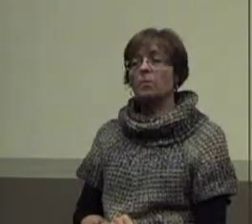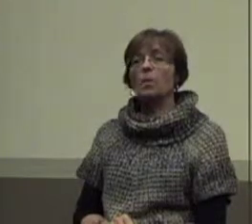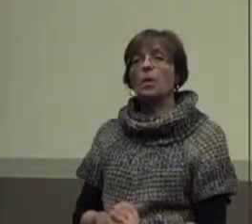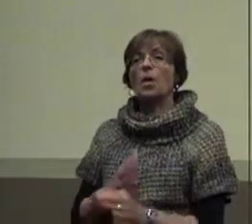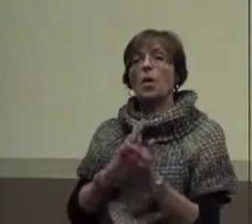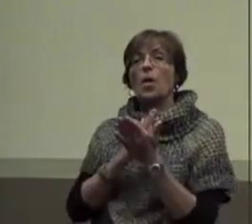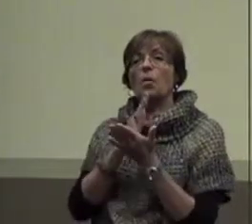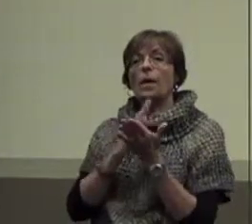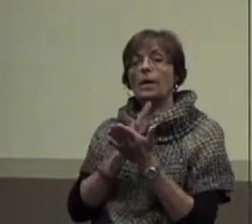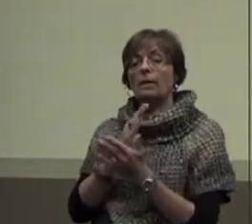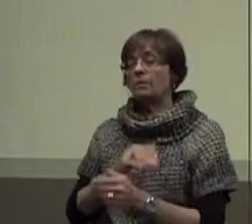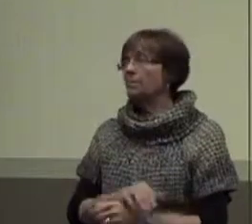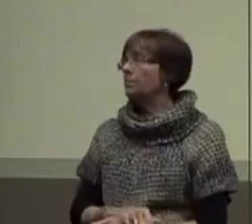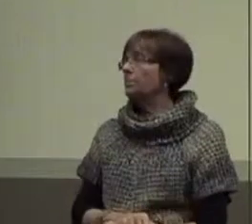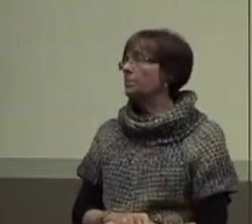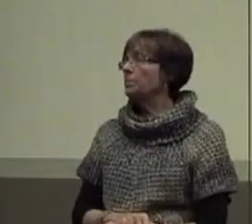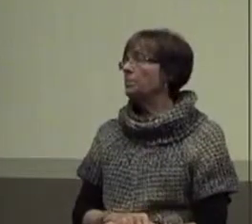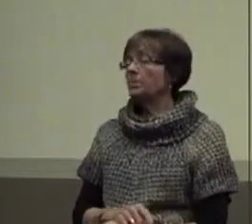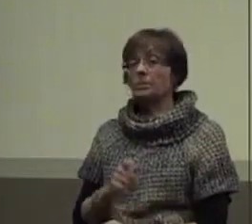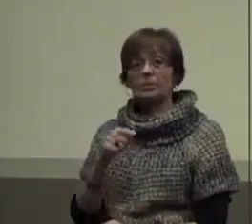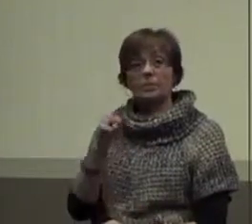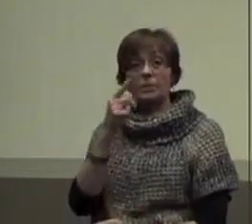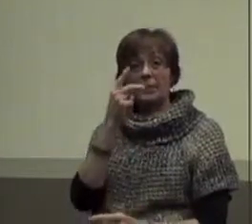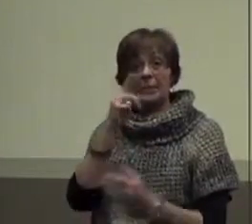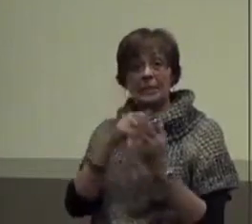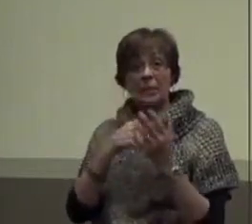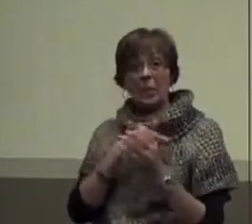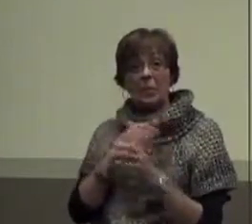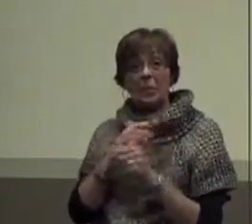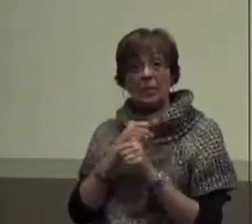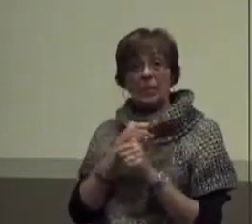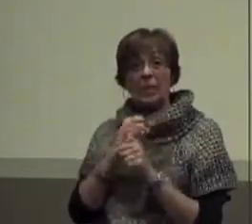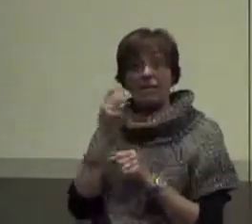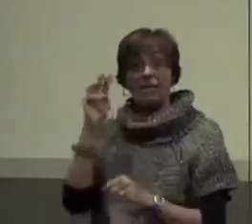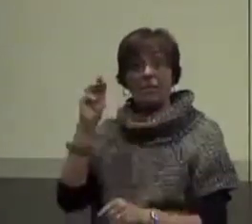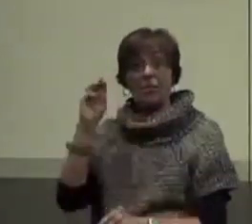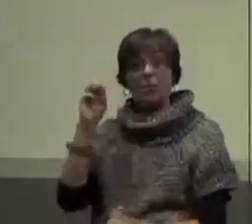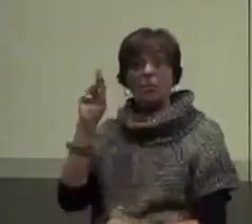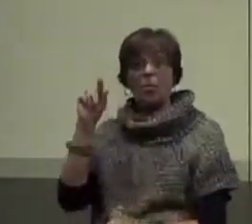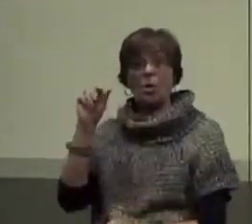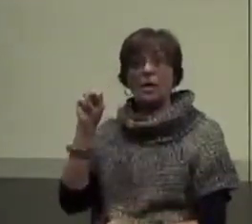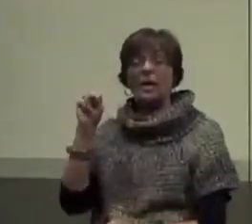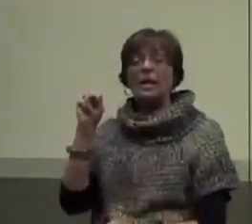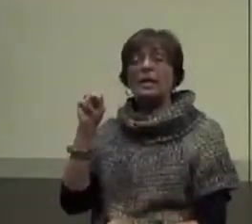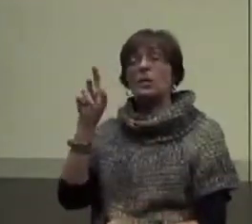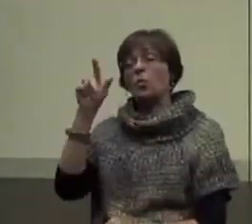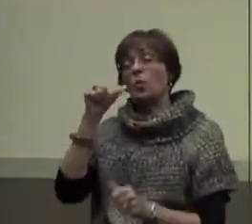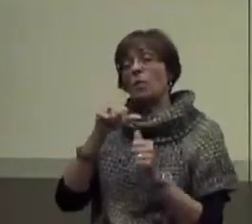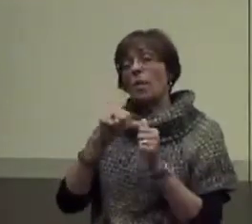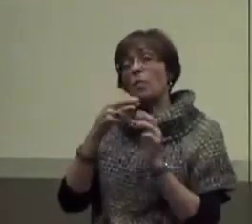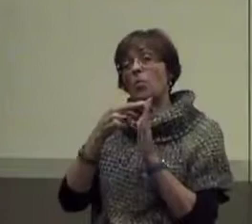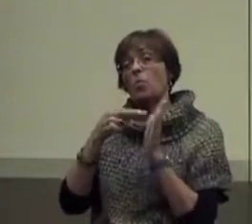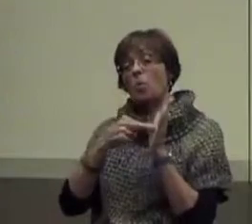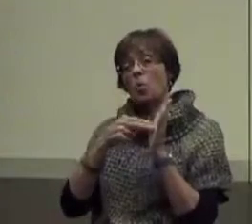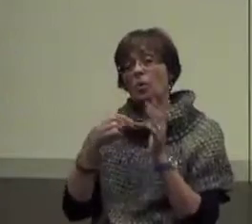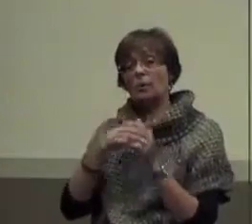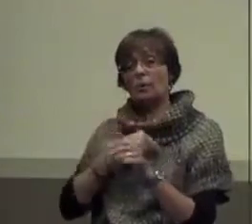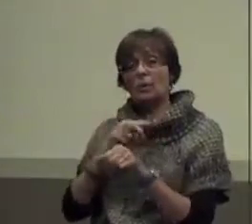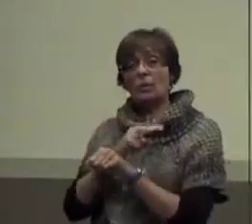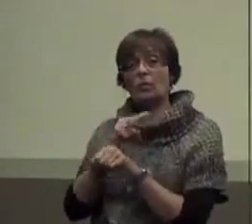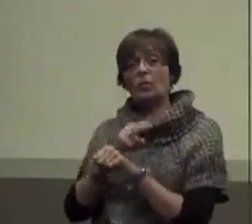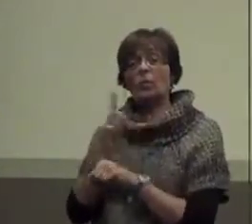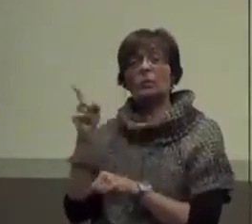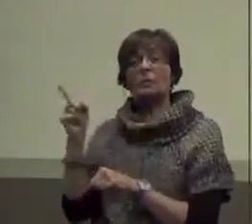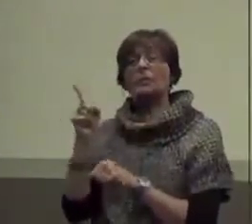All right, you guys want to see what we get from Morgan? Okay, remember the rules we're going to use.